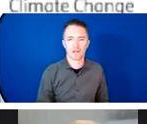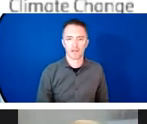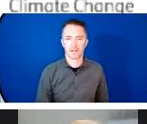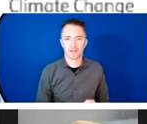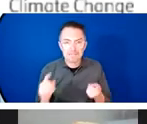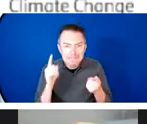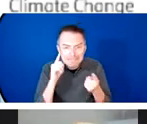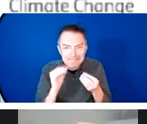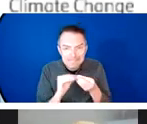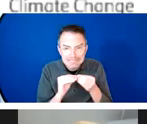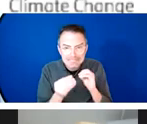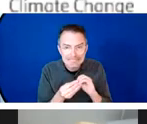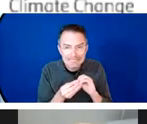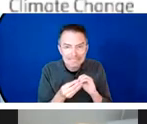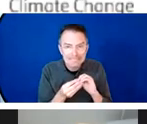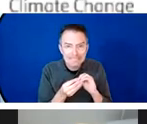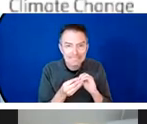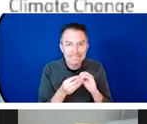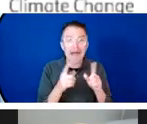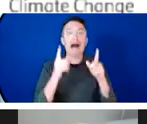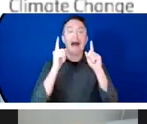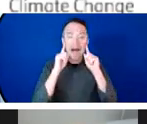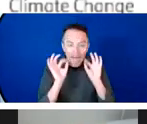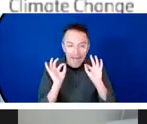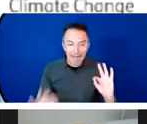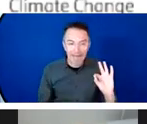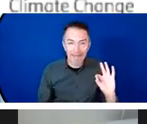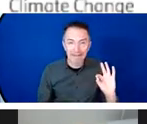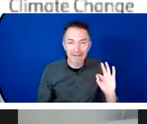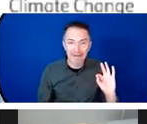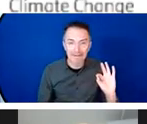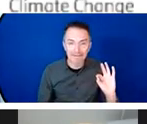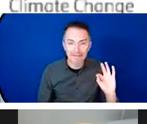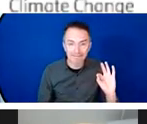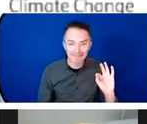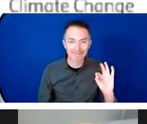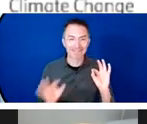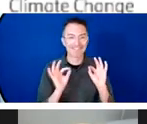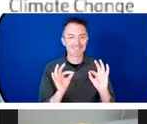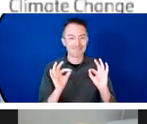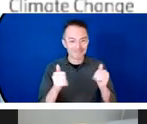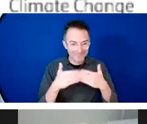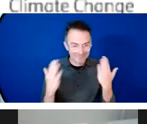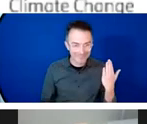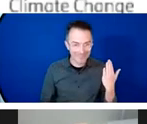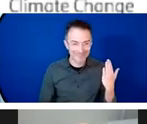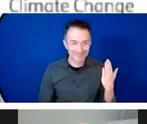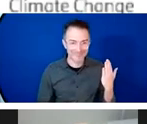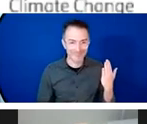Fantastic. Welcome. Thank you. Thank you so much.